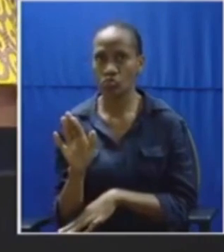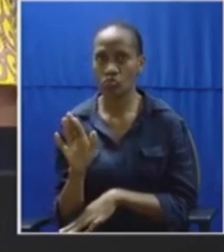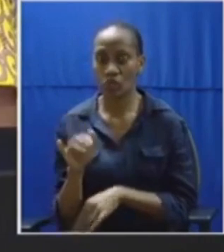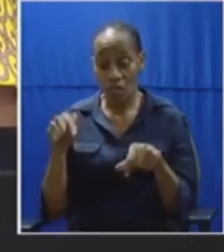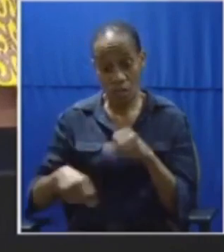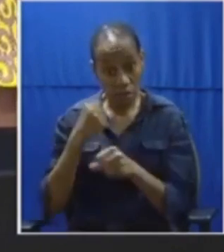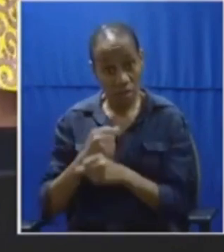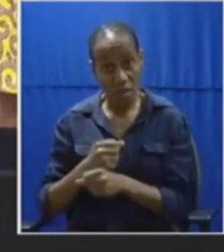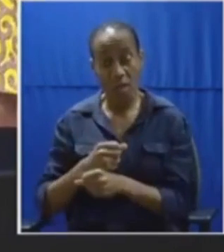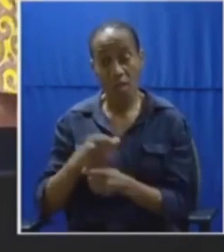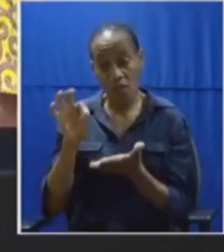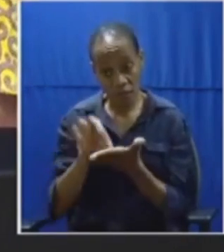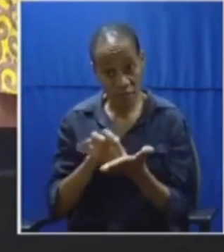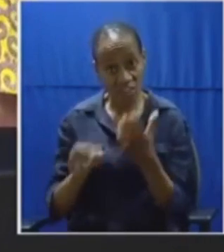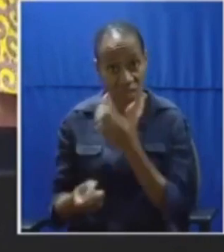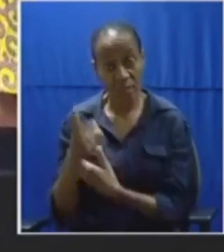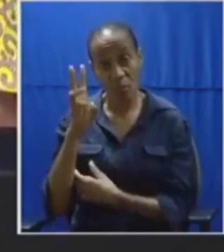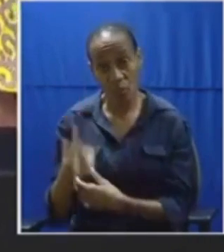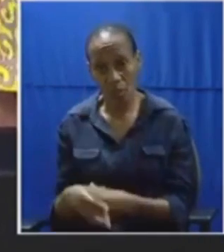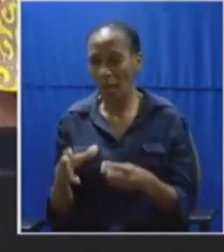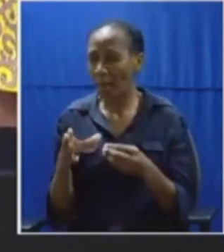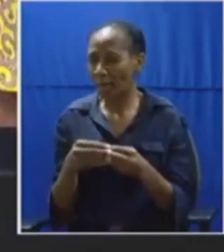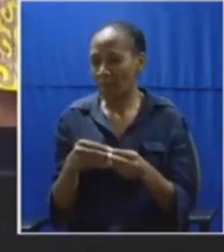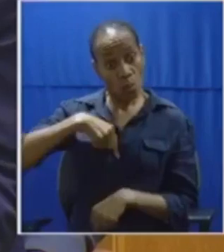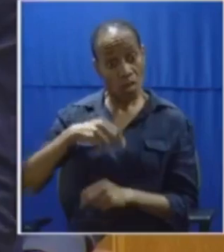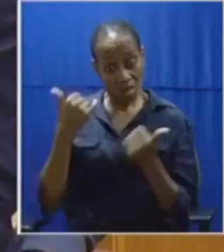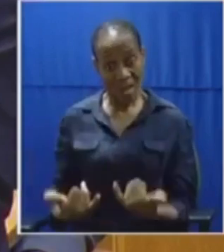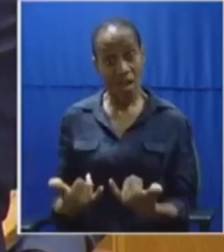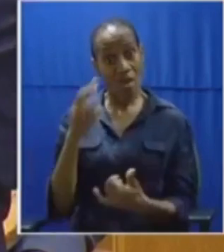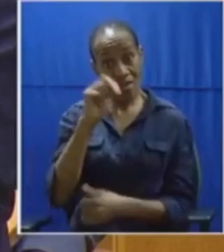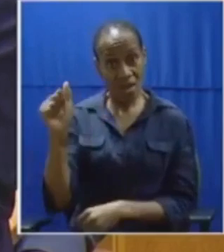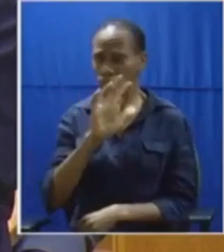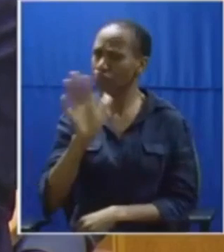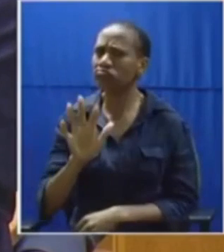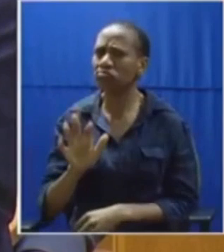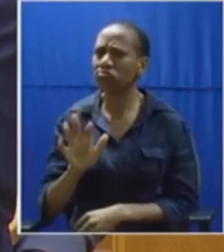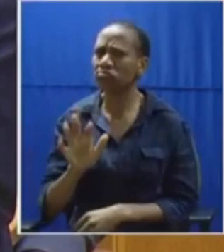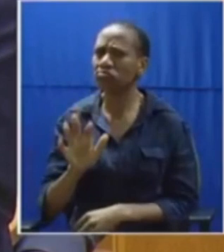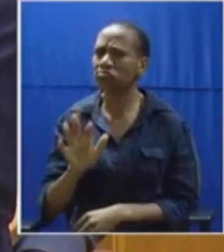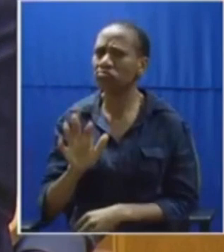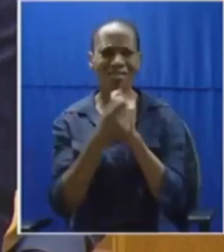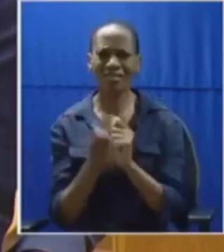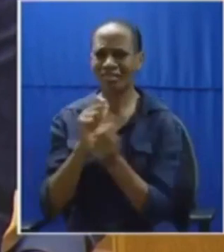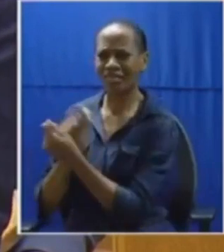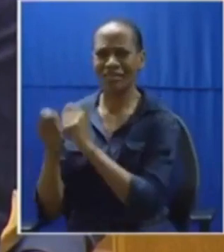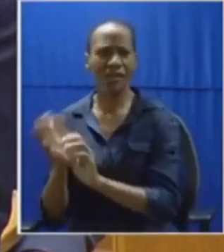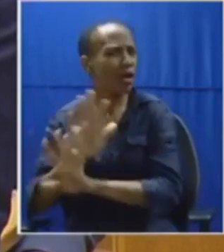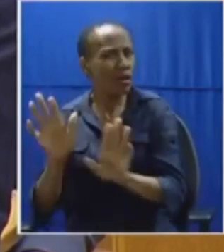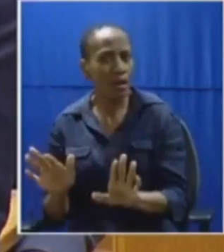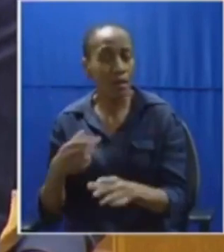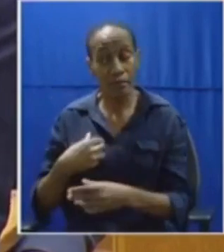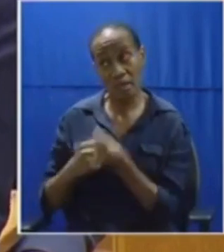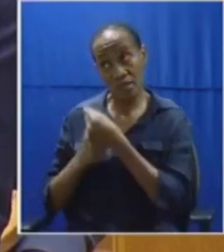elections. Members will say whatever they say. Members... Honourable Huastu.